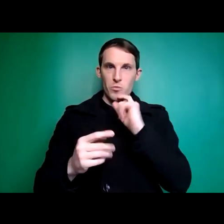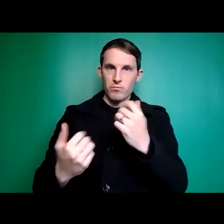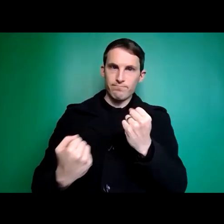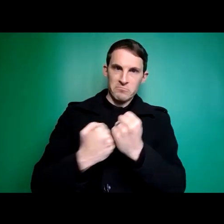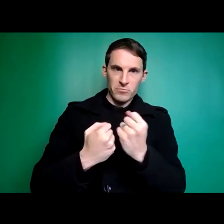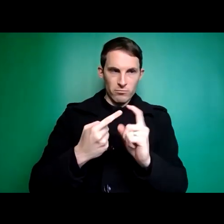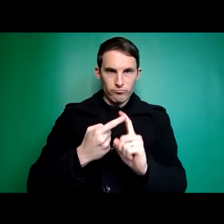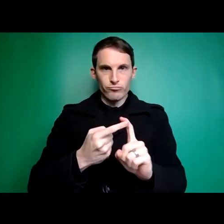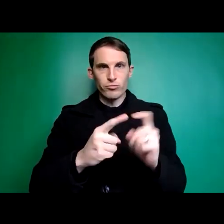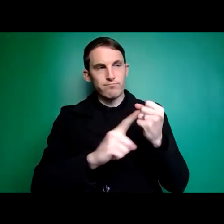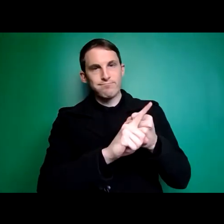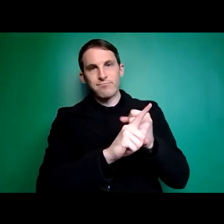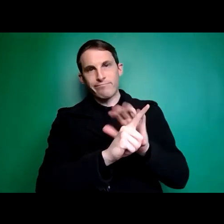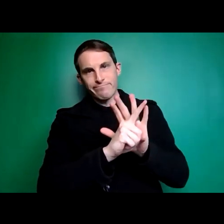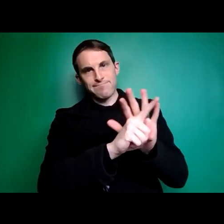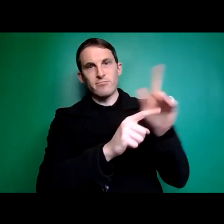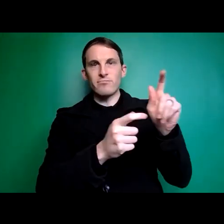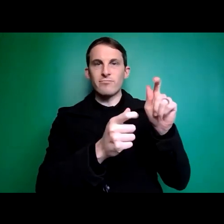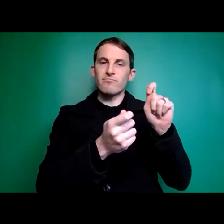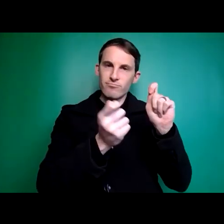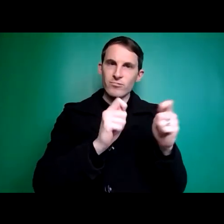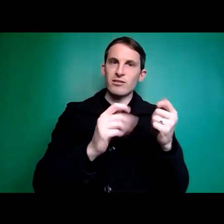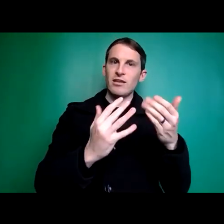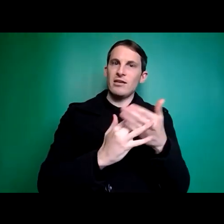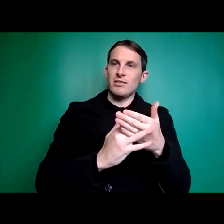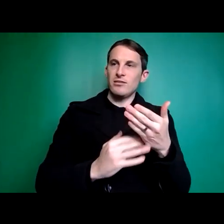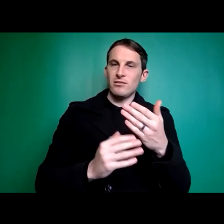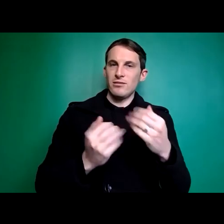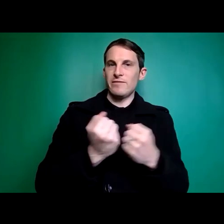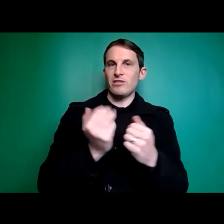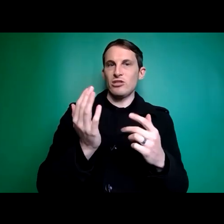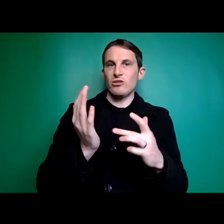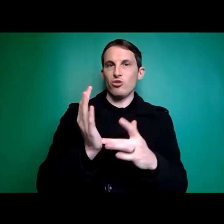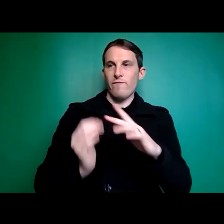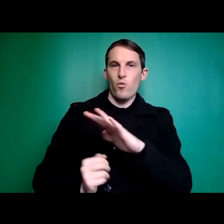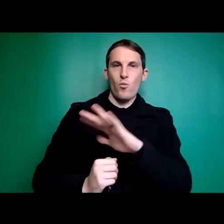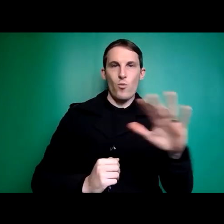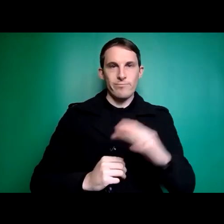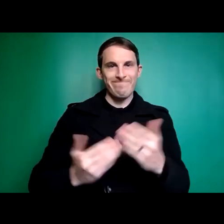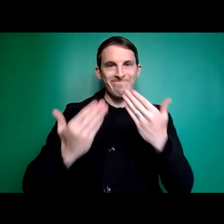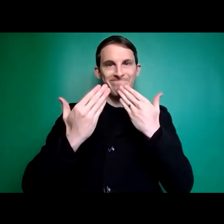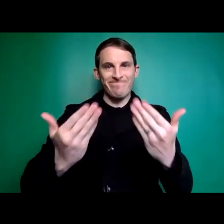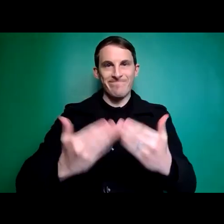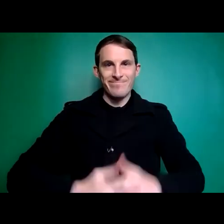as we continue to advocate for access for access to assistive technology for all thank you